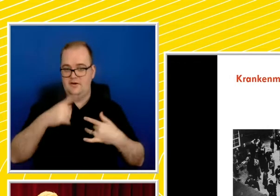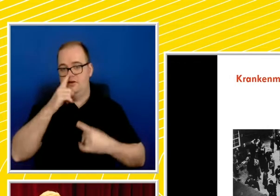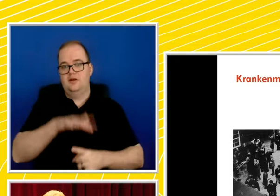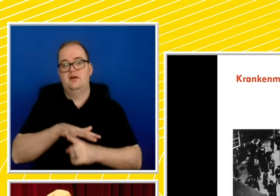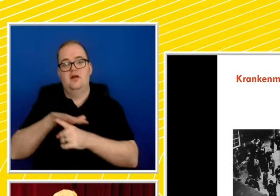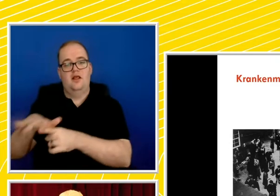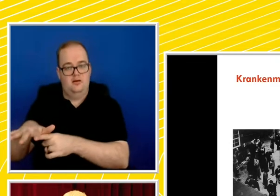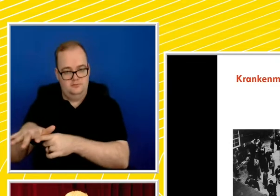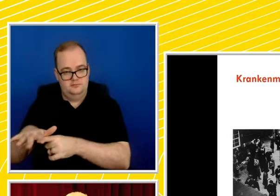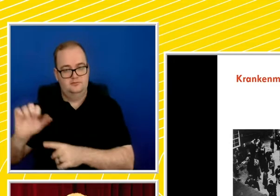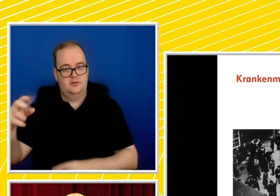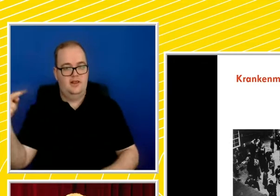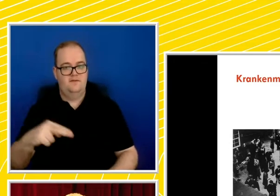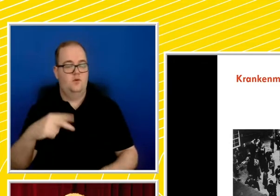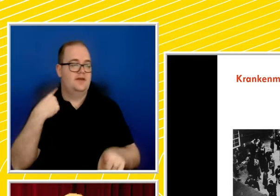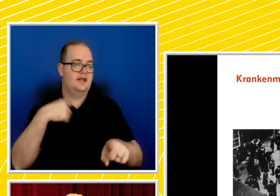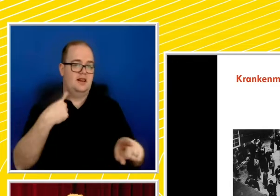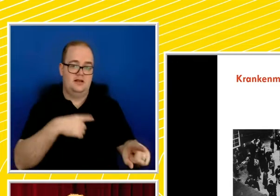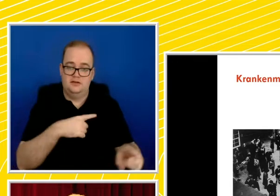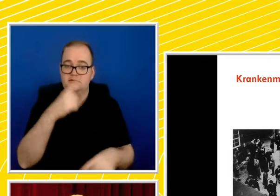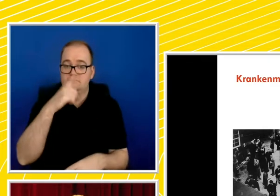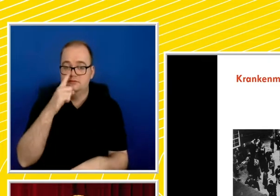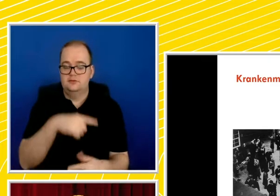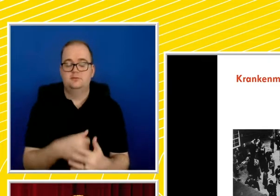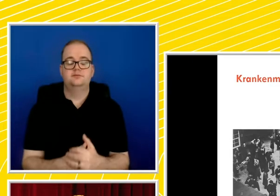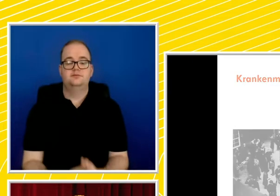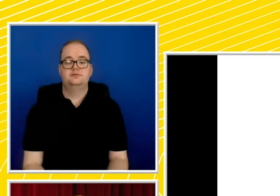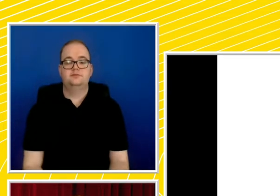the implications of that for people living with disabilities.